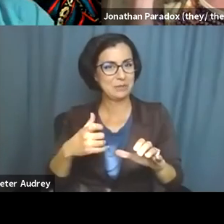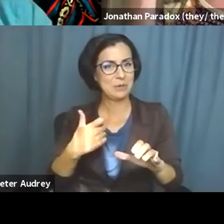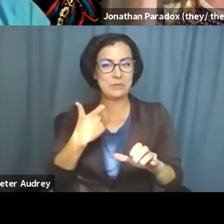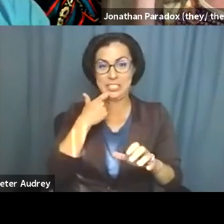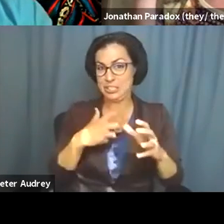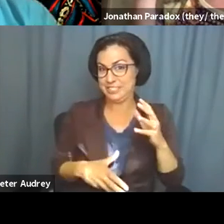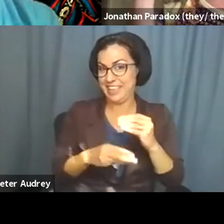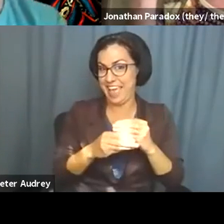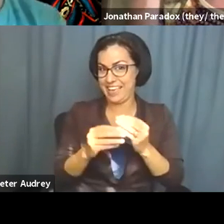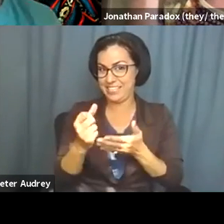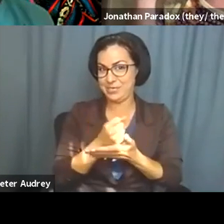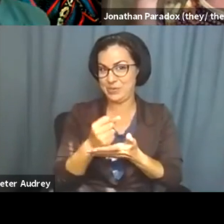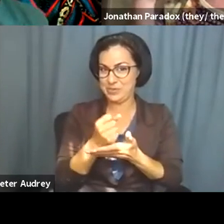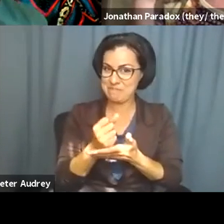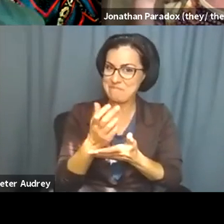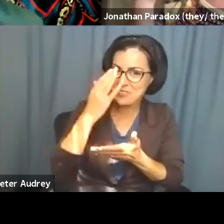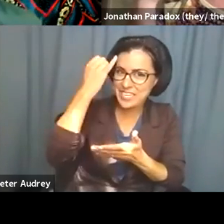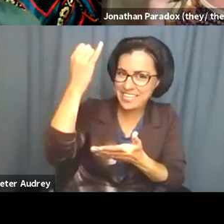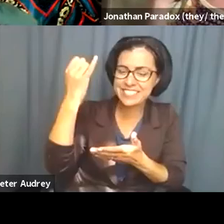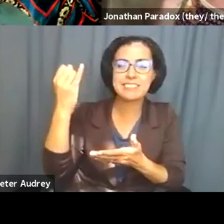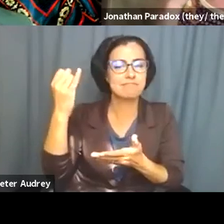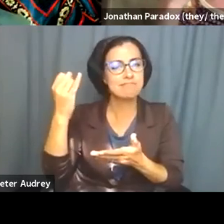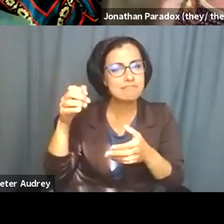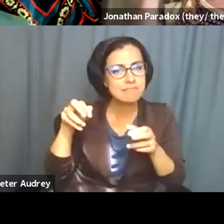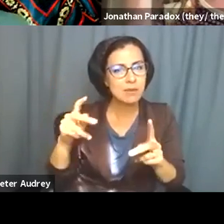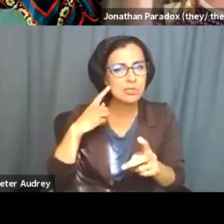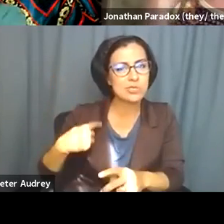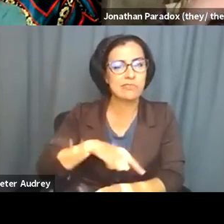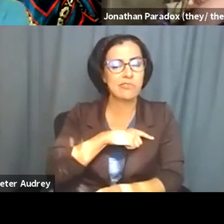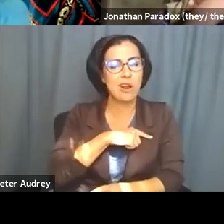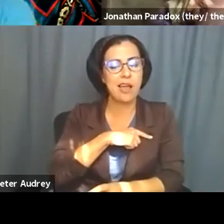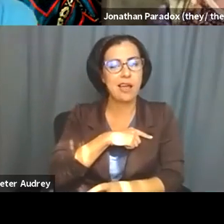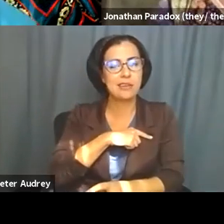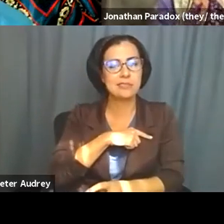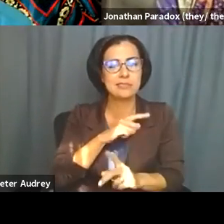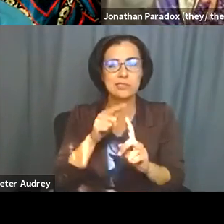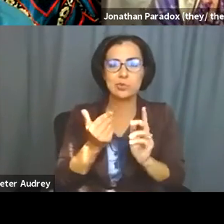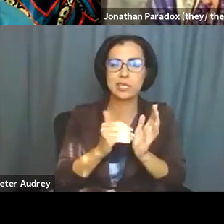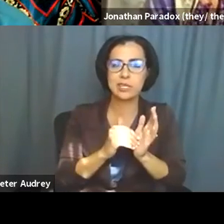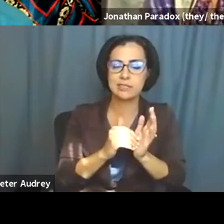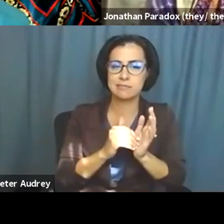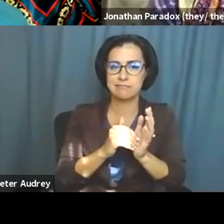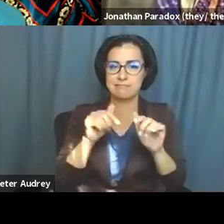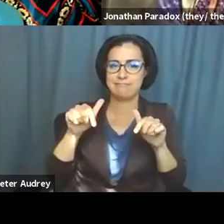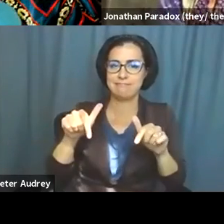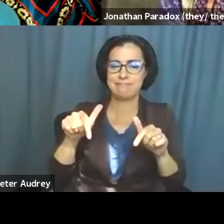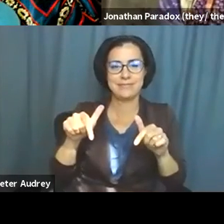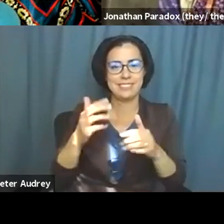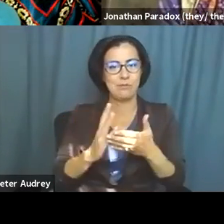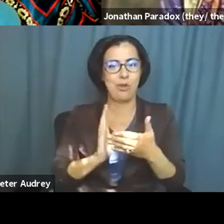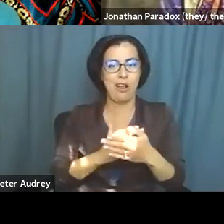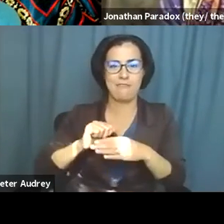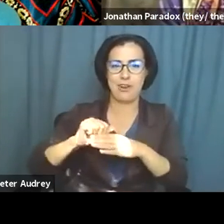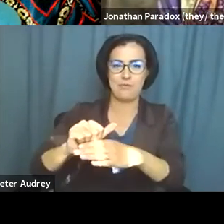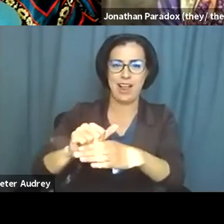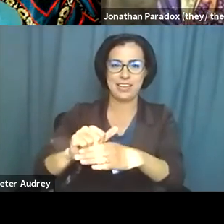to the script, which was such a good idea, which is a chance for us to, um, again, we, this is our, this is the piece of our practice that we